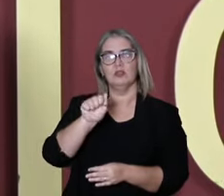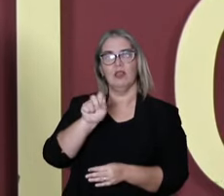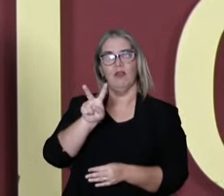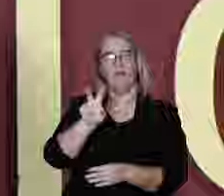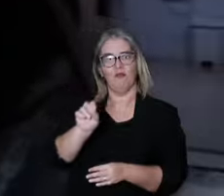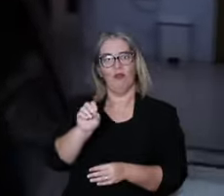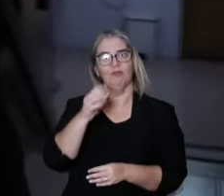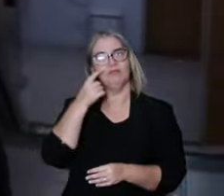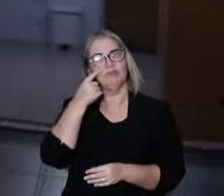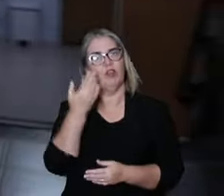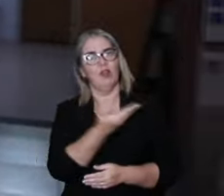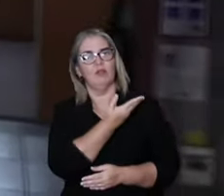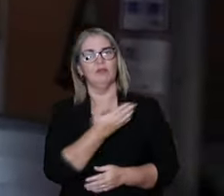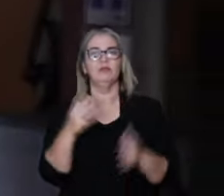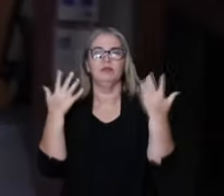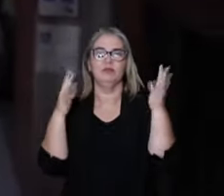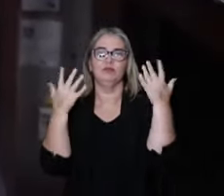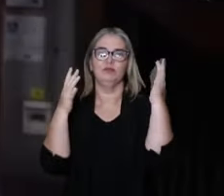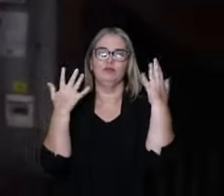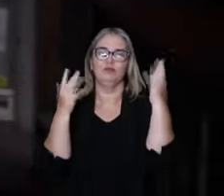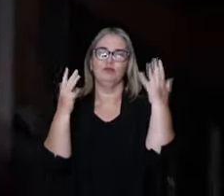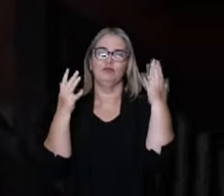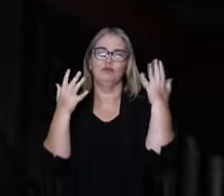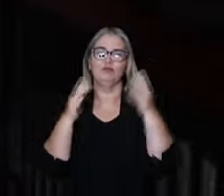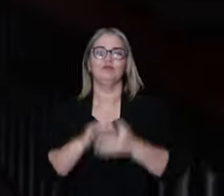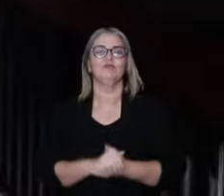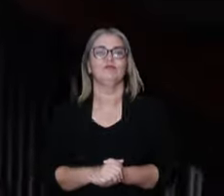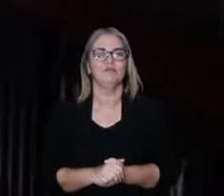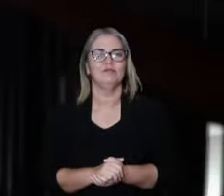let's have him with a round of applause.